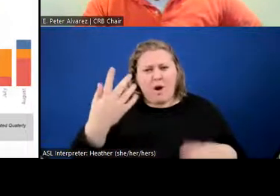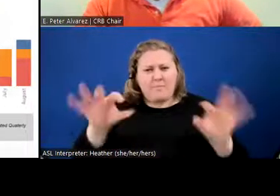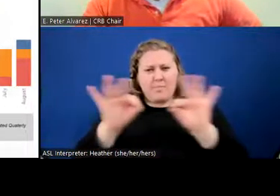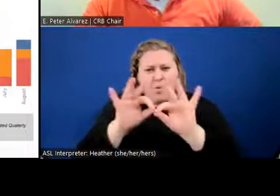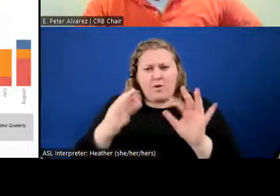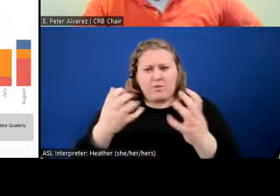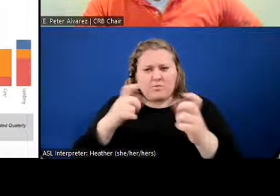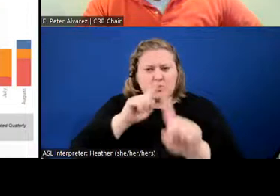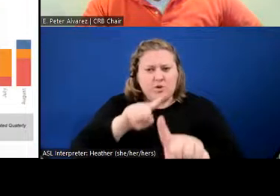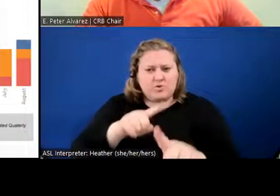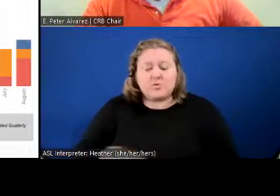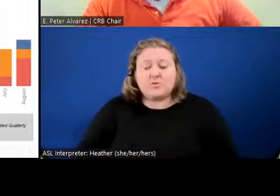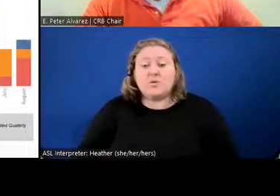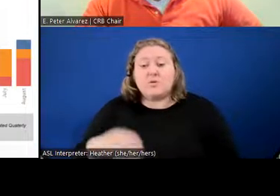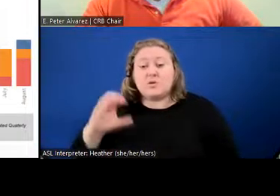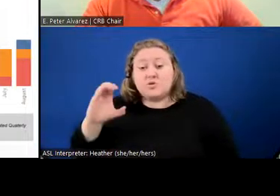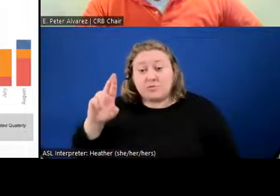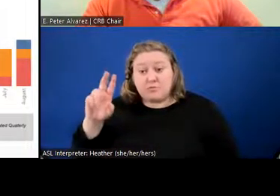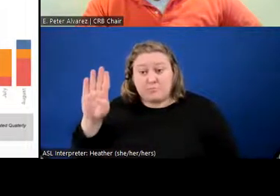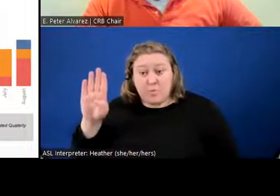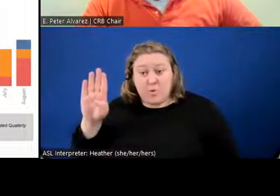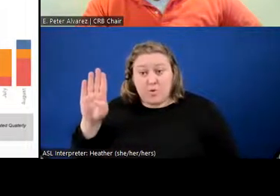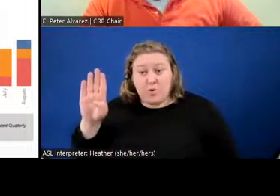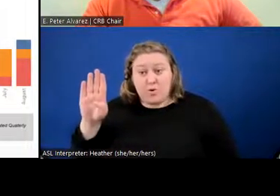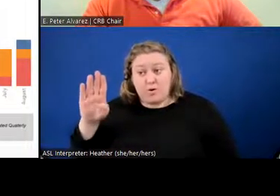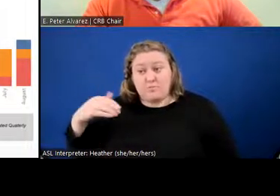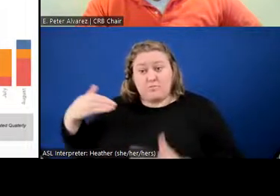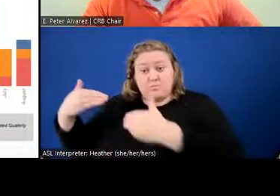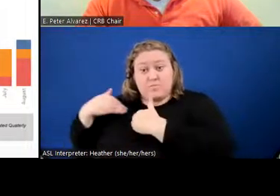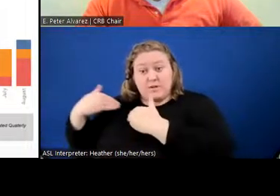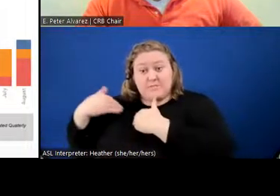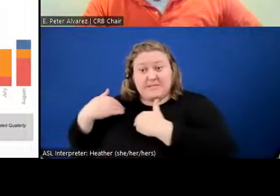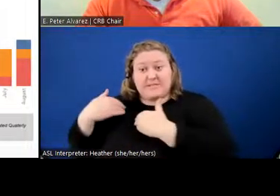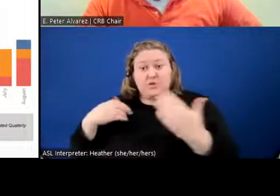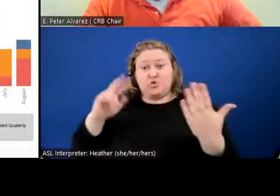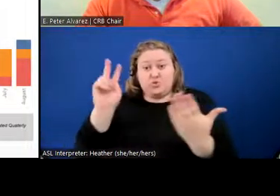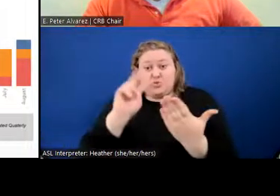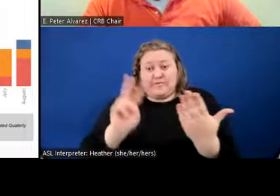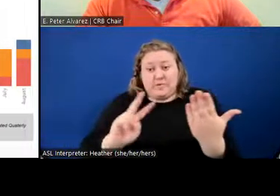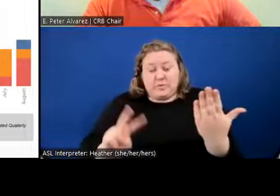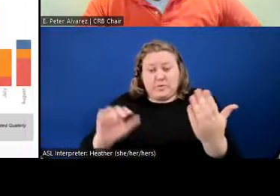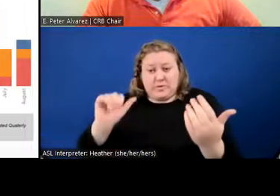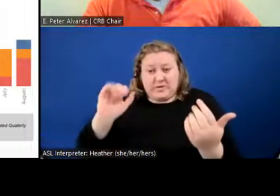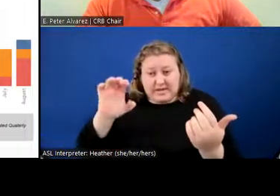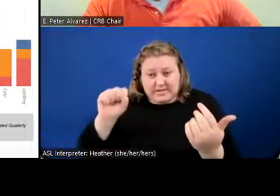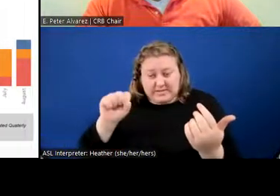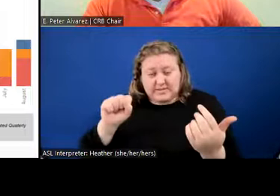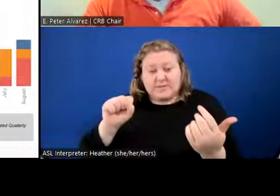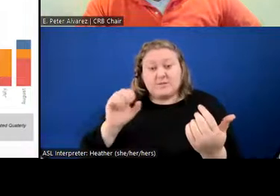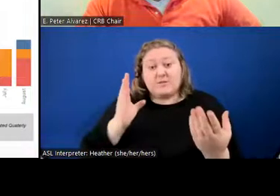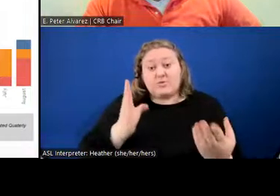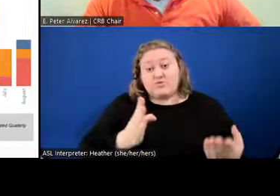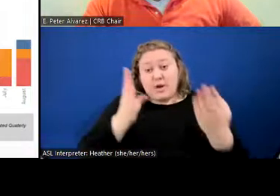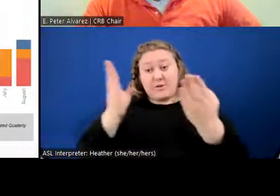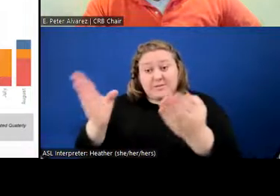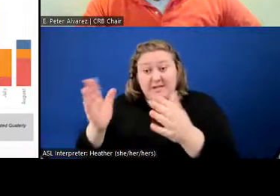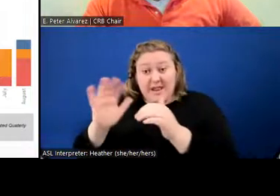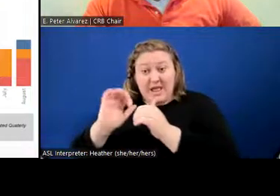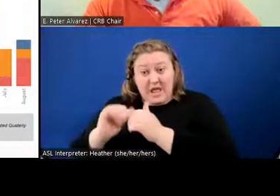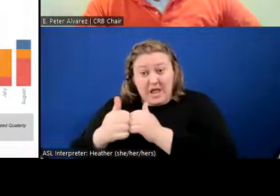Part of the civilian review board's charge is to review cases, make recommendations for discipline,